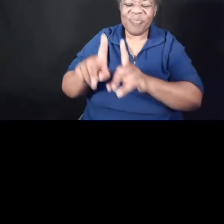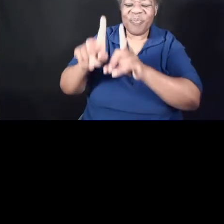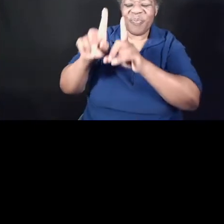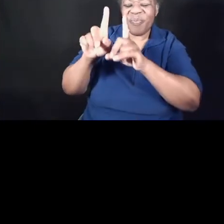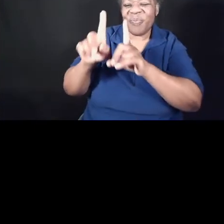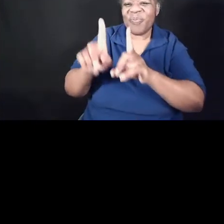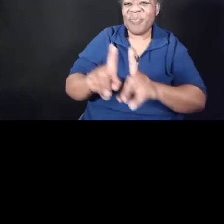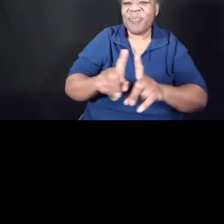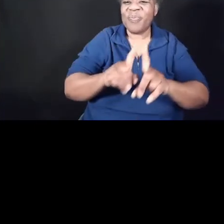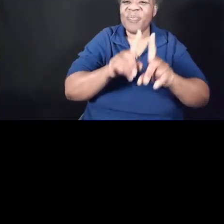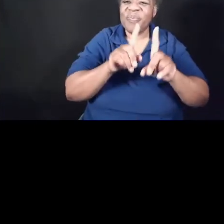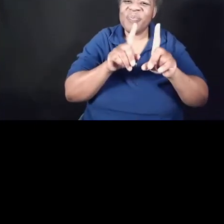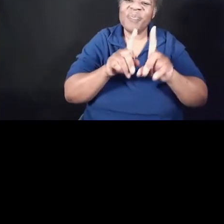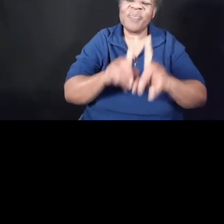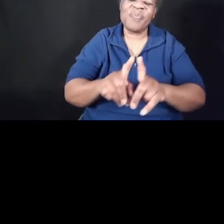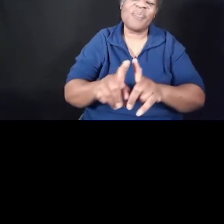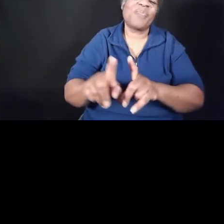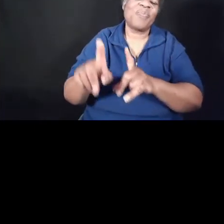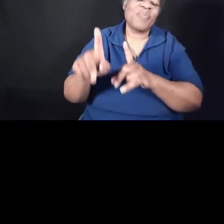I go.